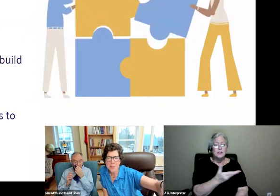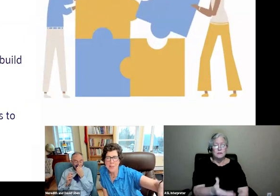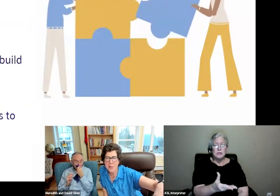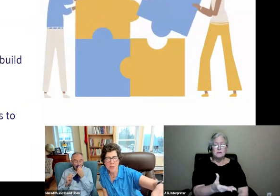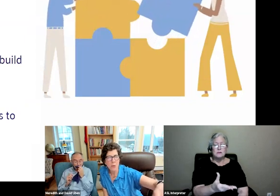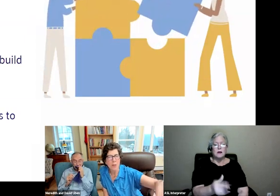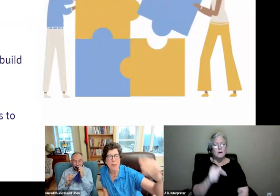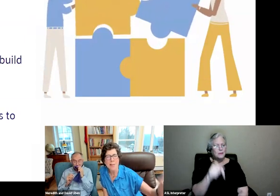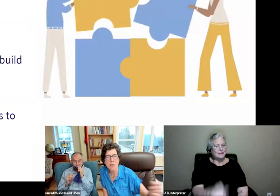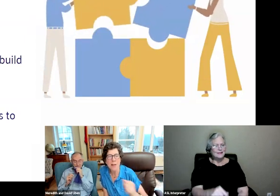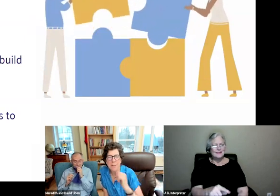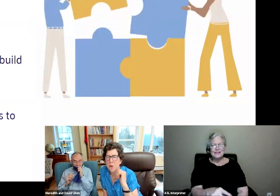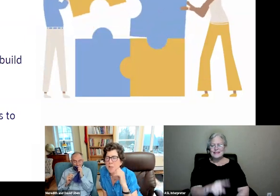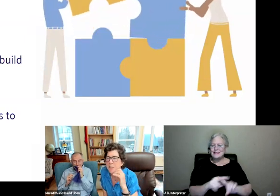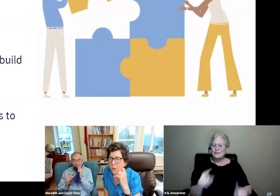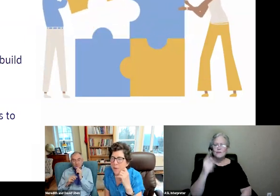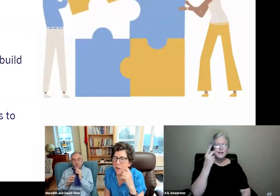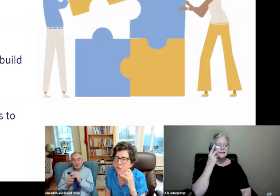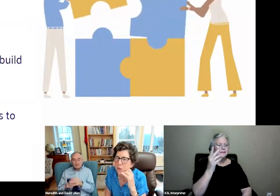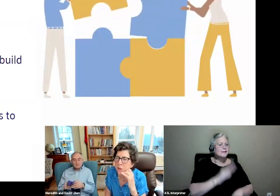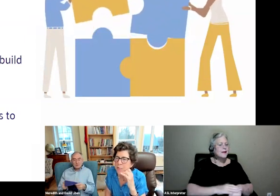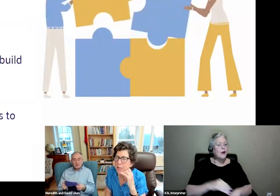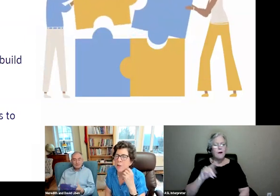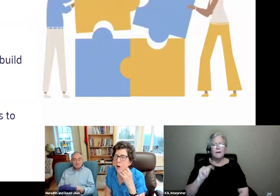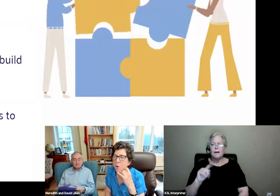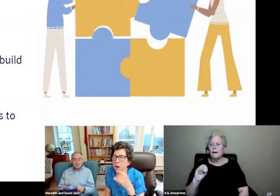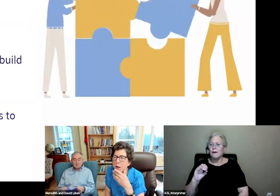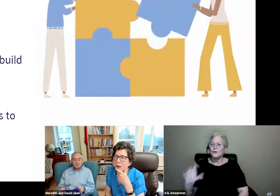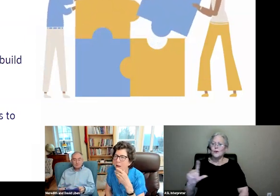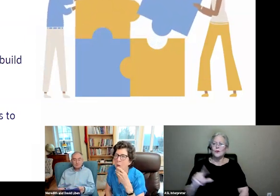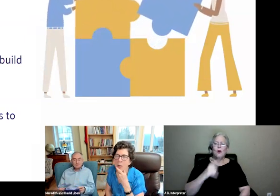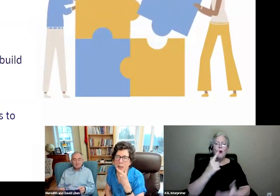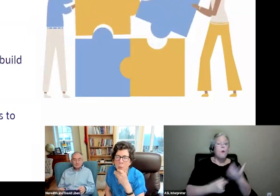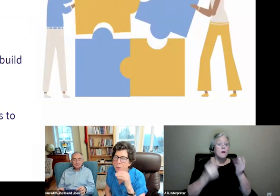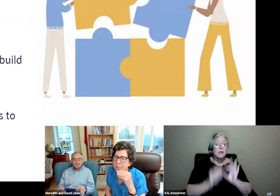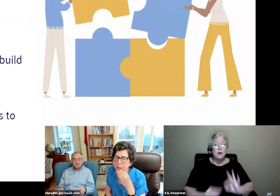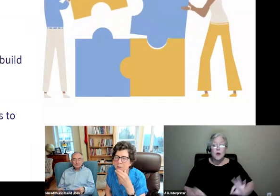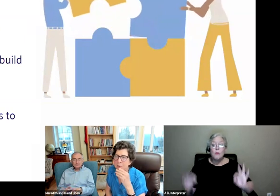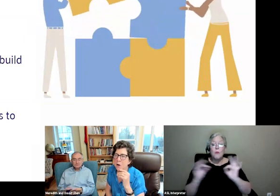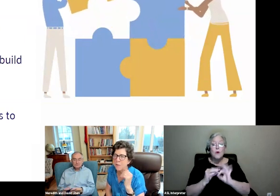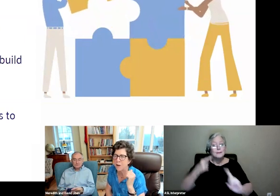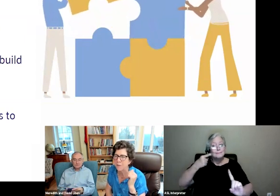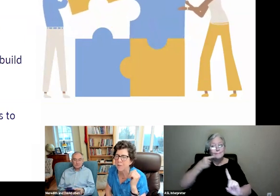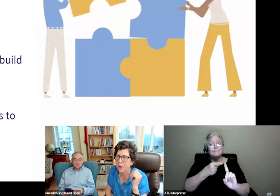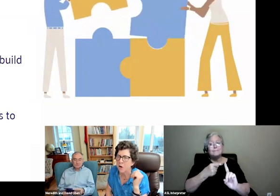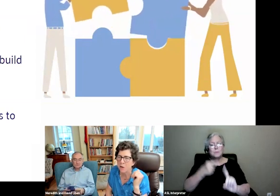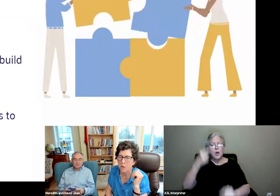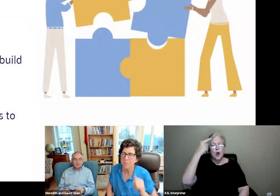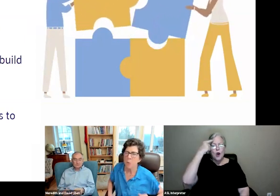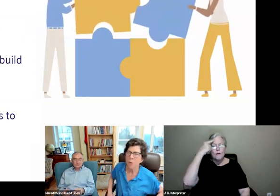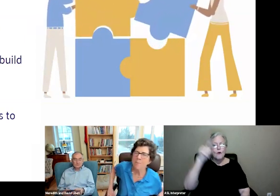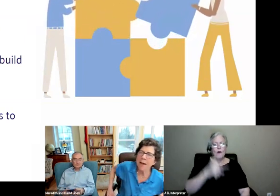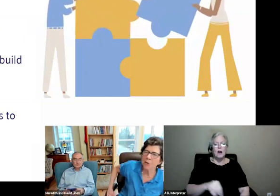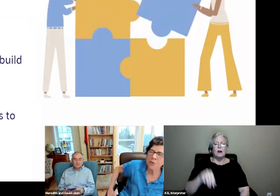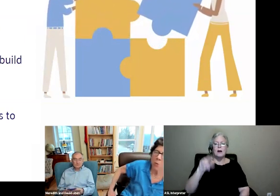unusual to see in a tool. Laser-like focus on what matters for literacy. Don't, you know, we wouldn't care if there was no fluff at all.